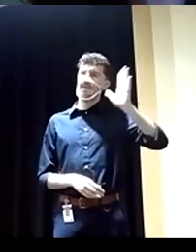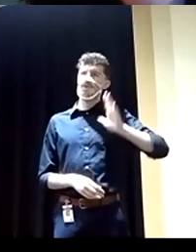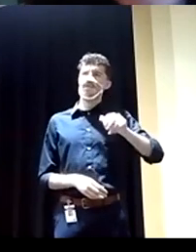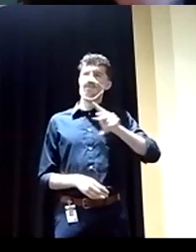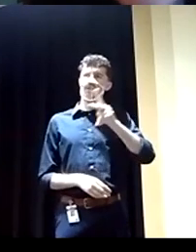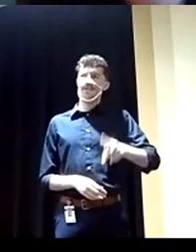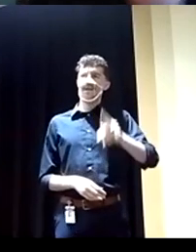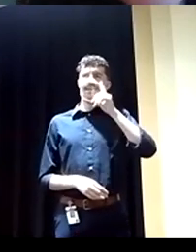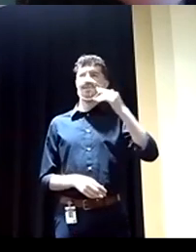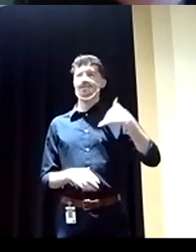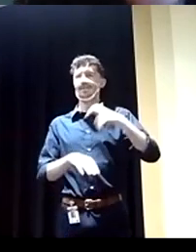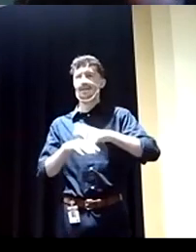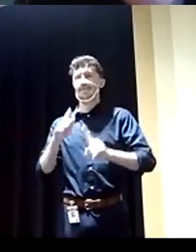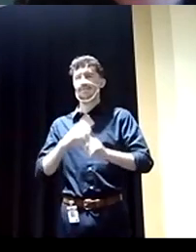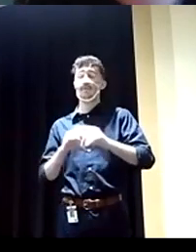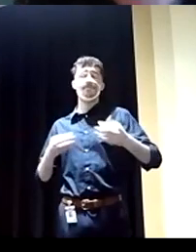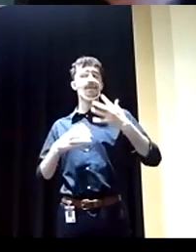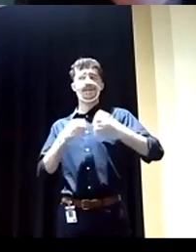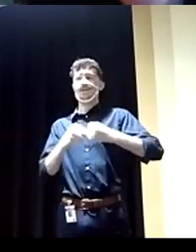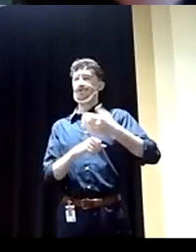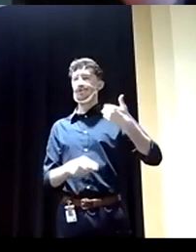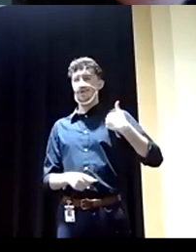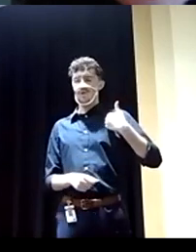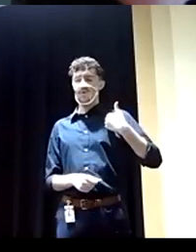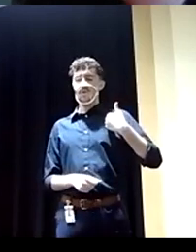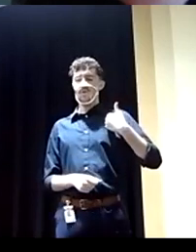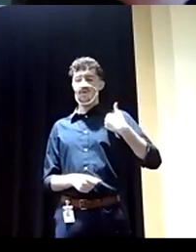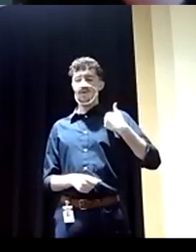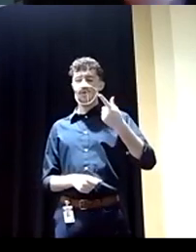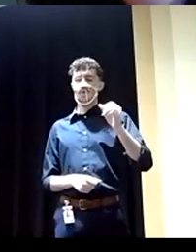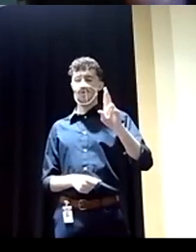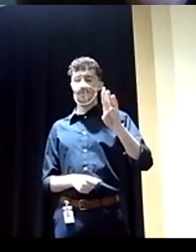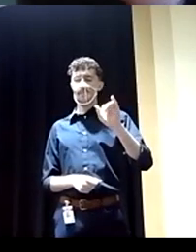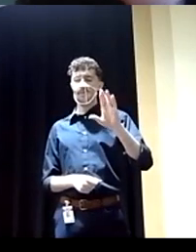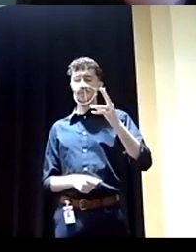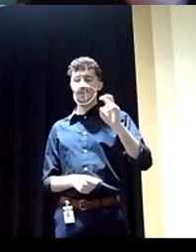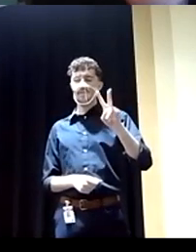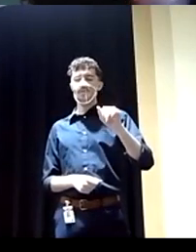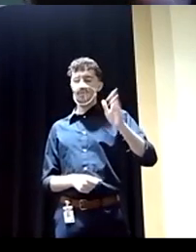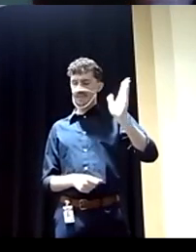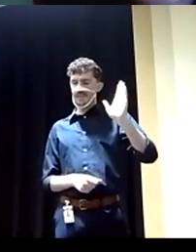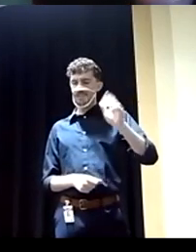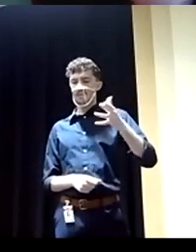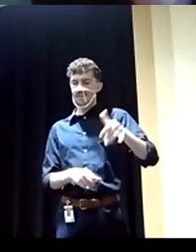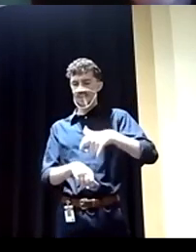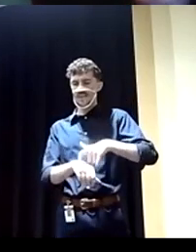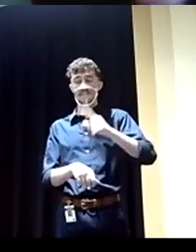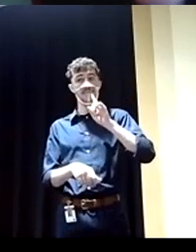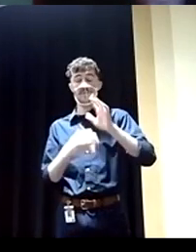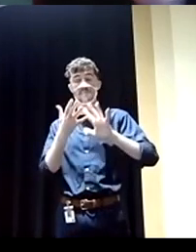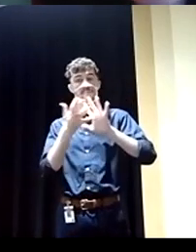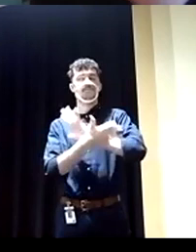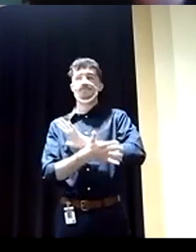was in Philadelphia many years ago. Mikhail Gorbachev was a speaker there. Very ominous moment.